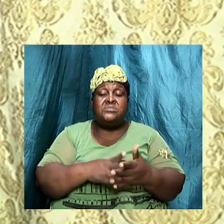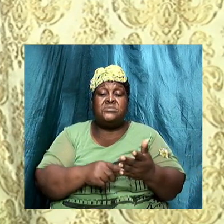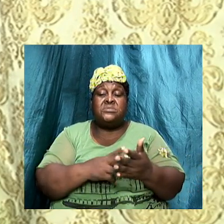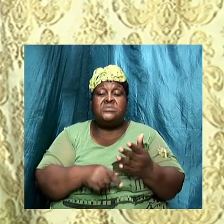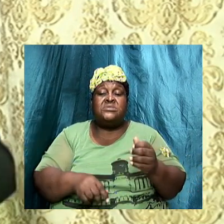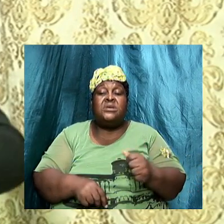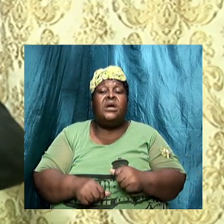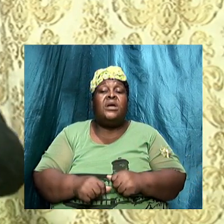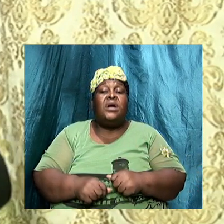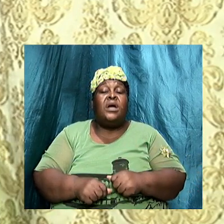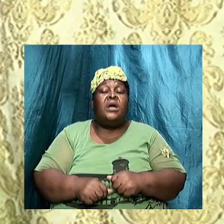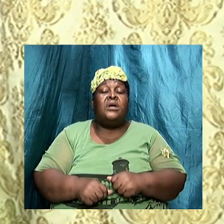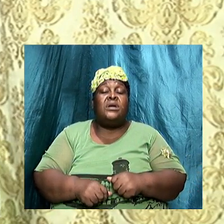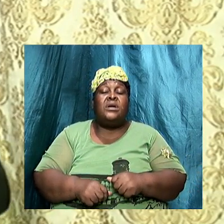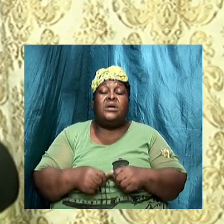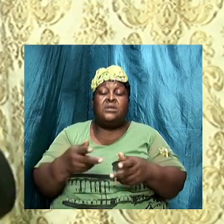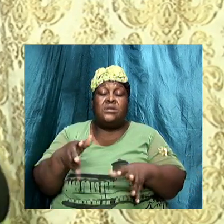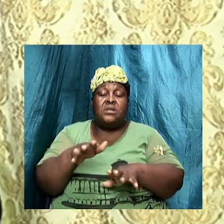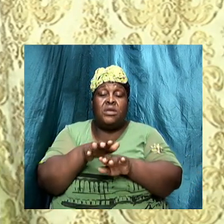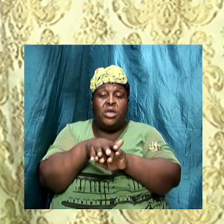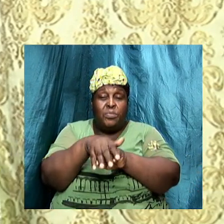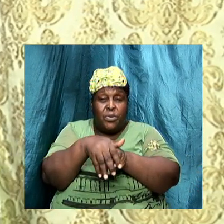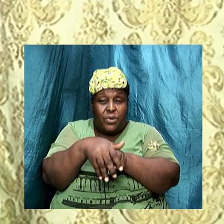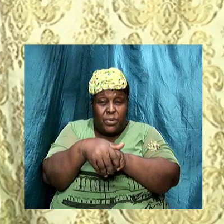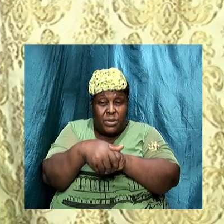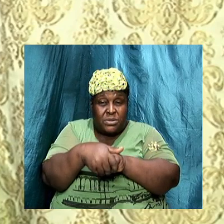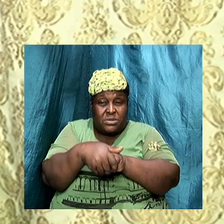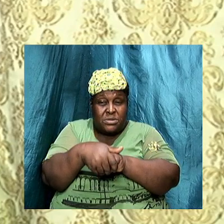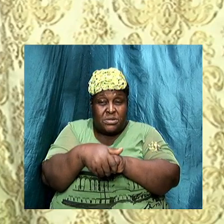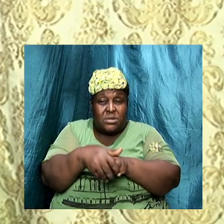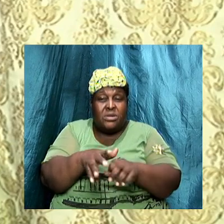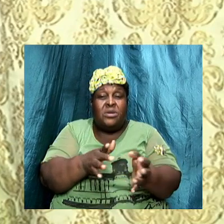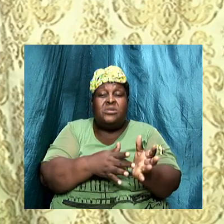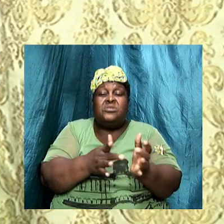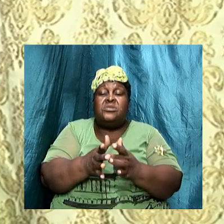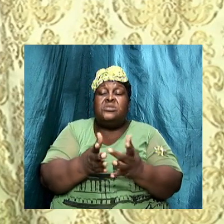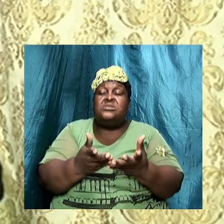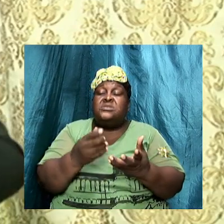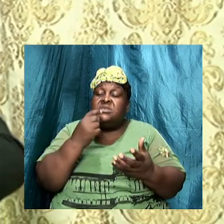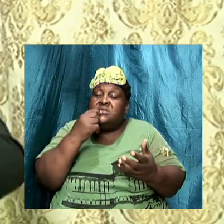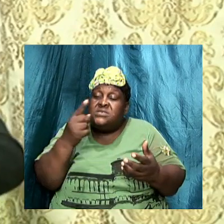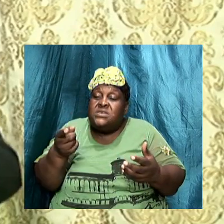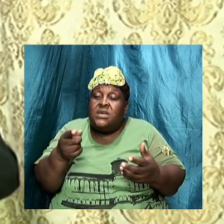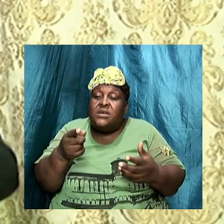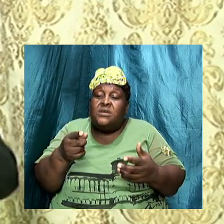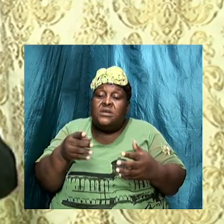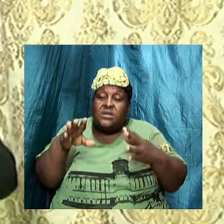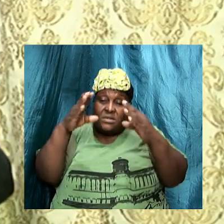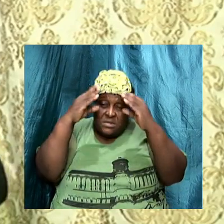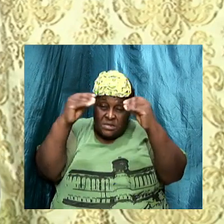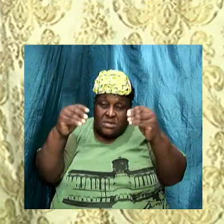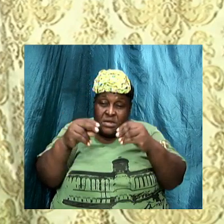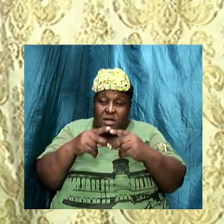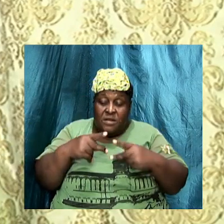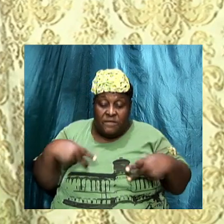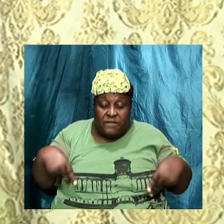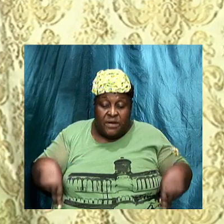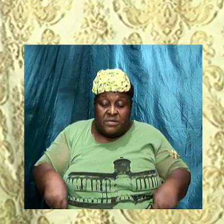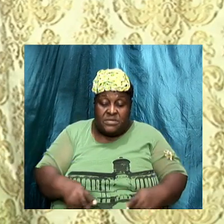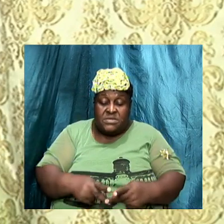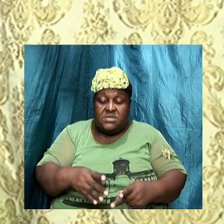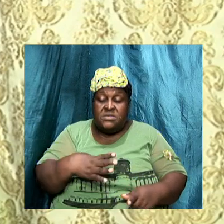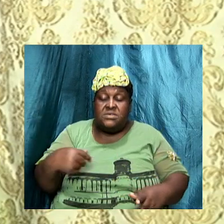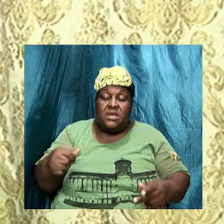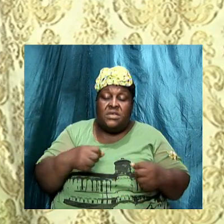hypocrisy so Jesus was saying now that the teaching of the Pharisees the teaching of the Sadducees that what it does you receive